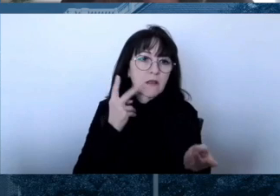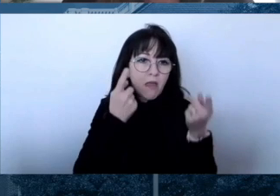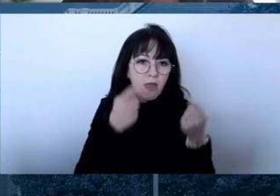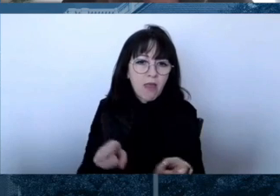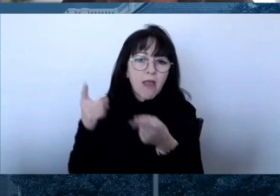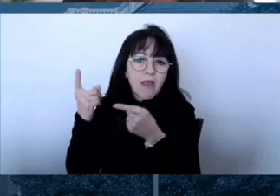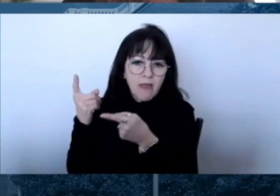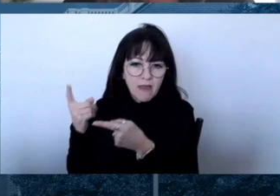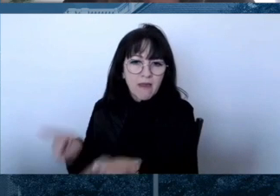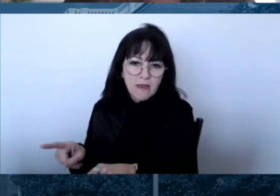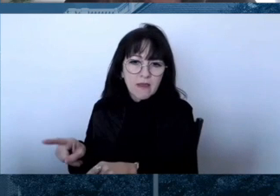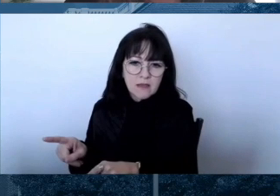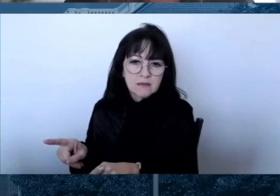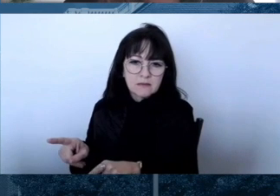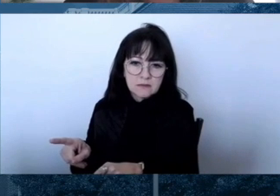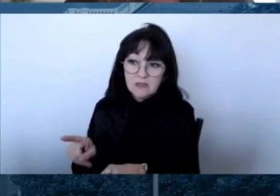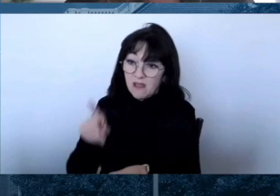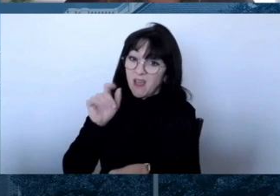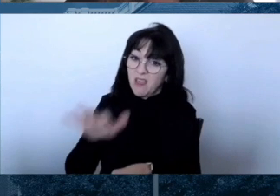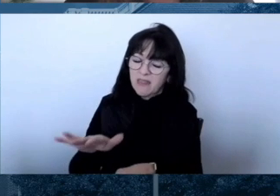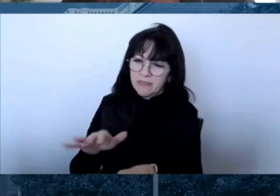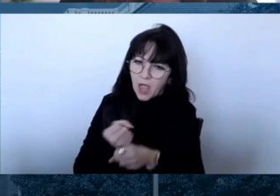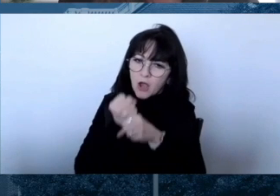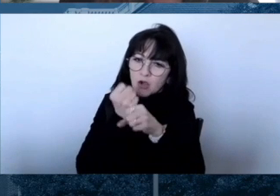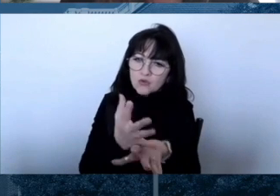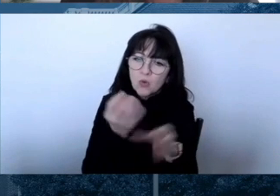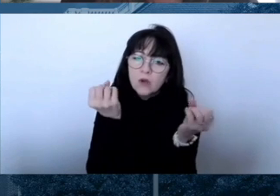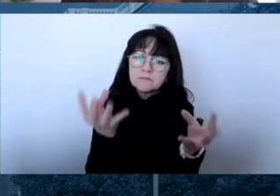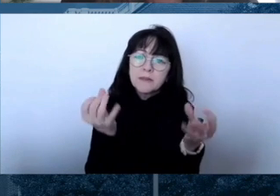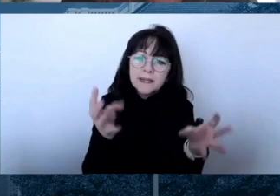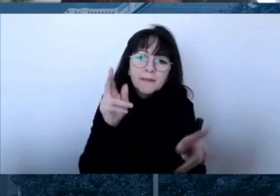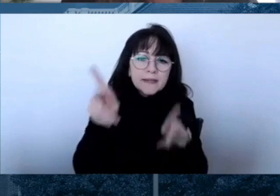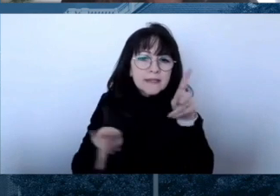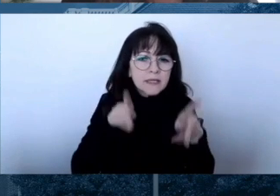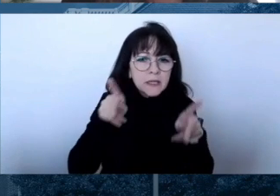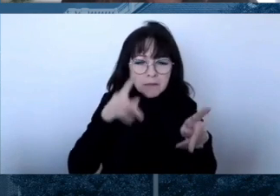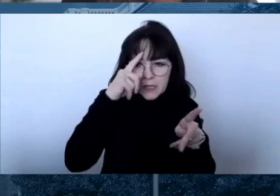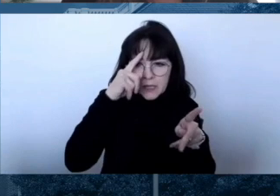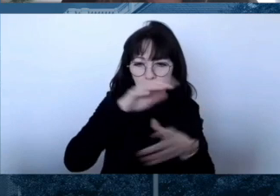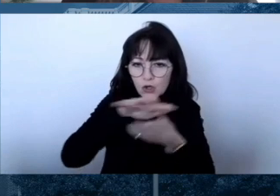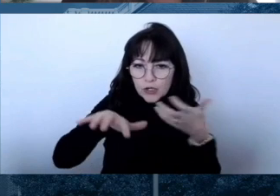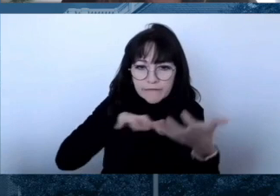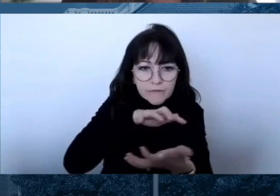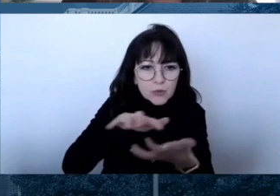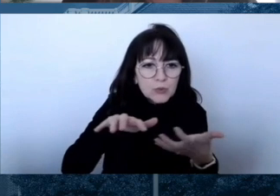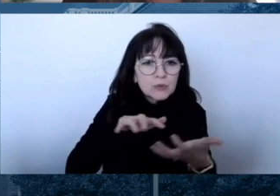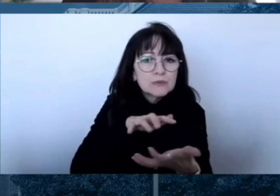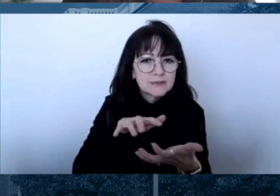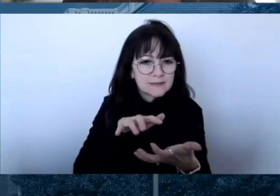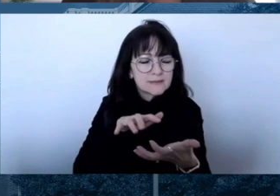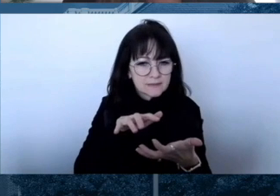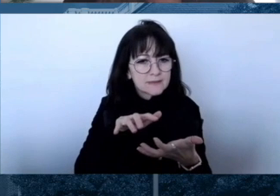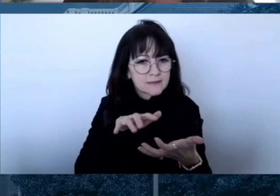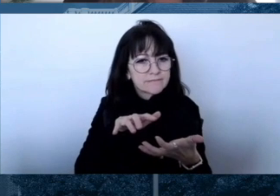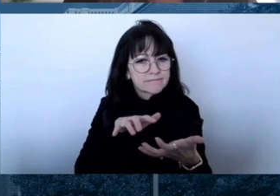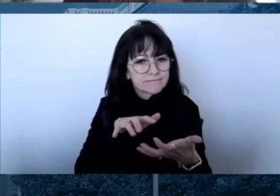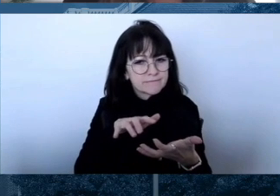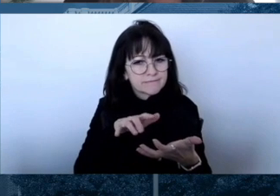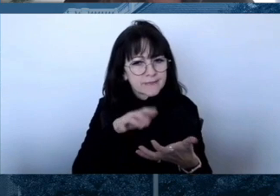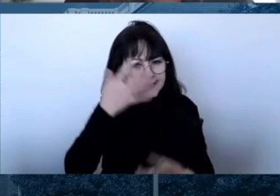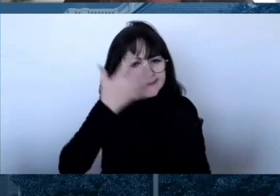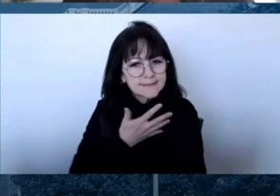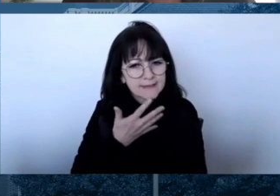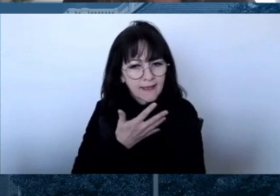I'm really creating some confusion and we've seen a bit of misinformation. I've seen from multiple